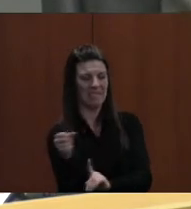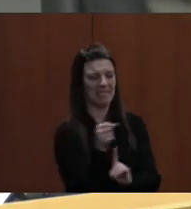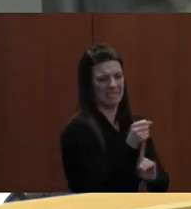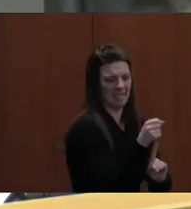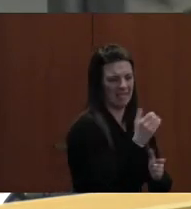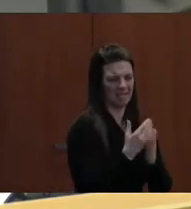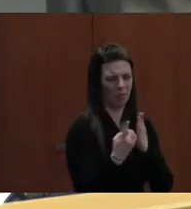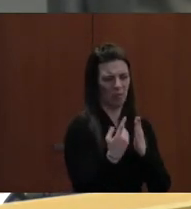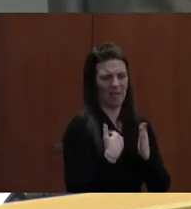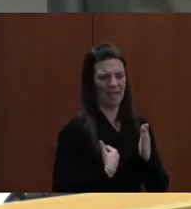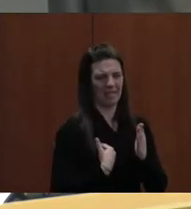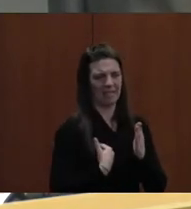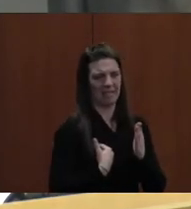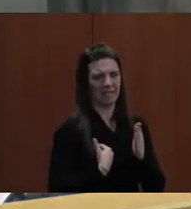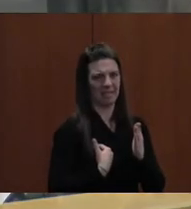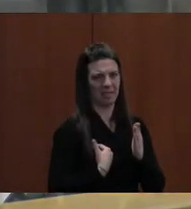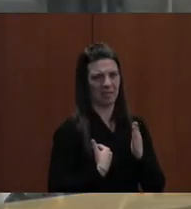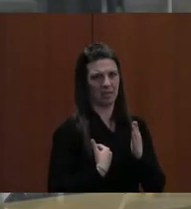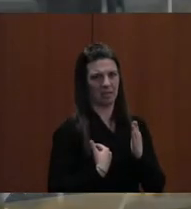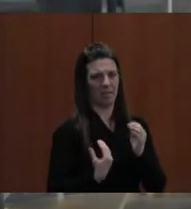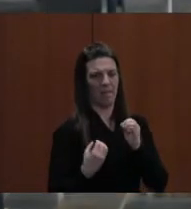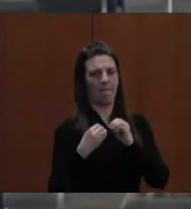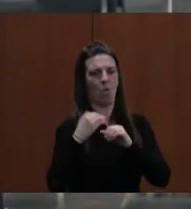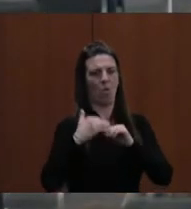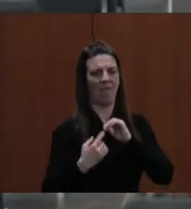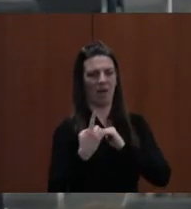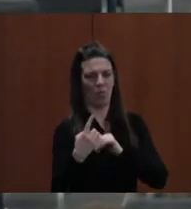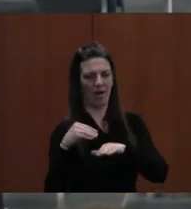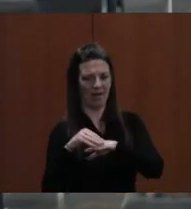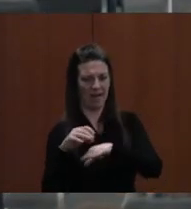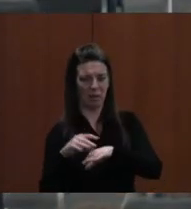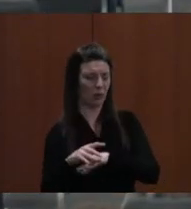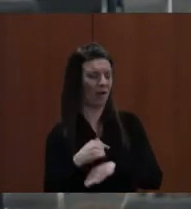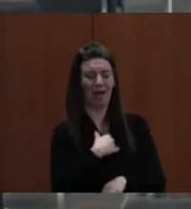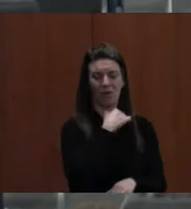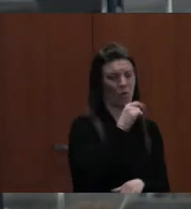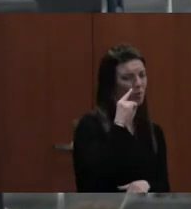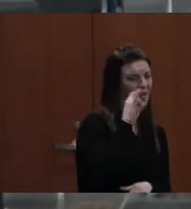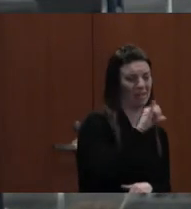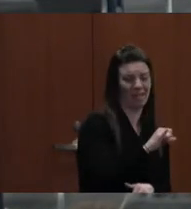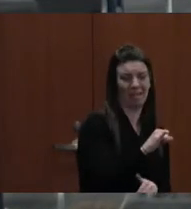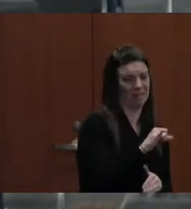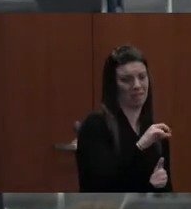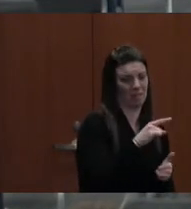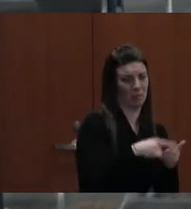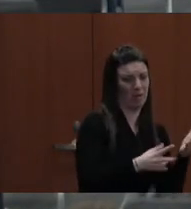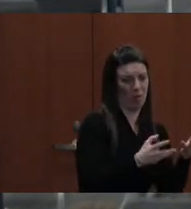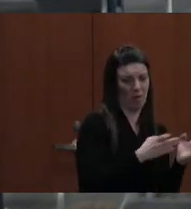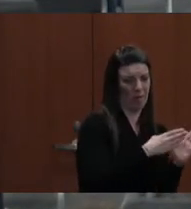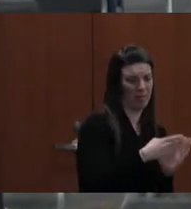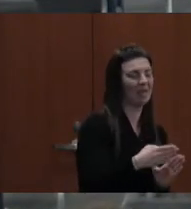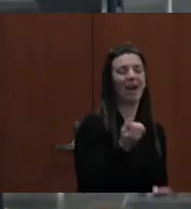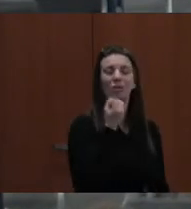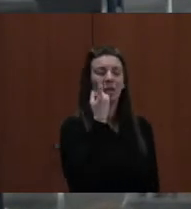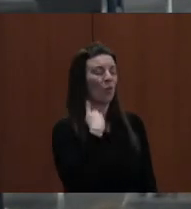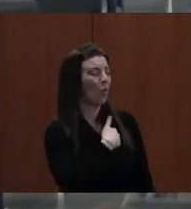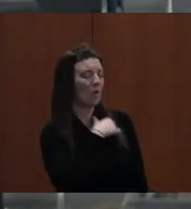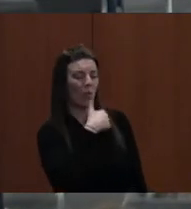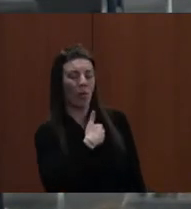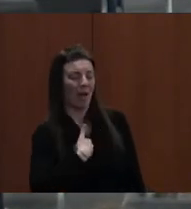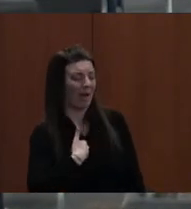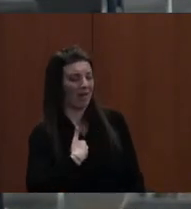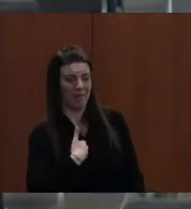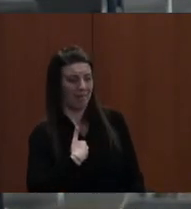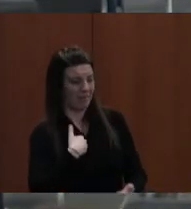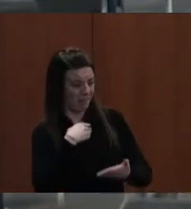You understand how it's not a. I don't know that that's what they want to do. Well, my suggestion is it's not, there's no place in the budget that I open up that says a